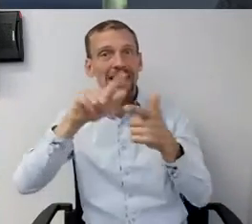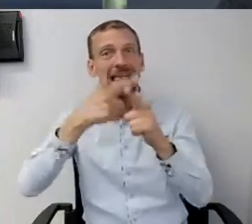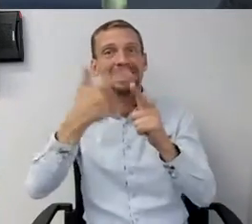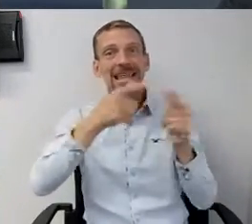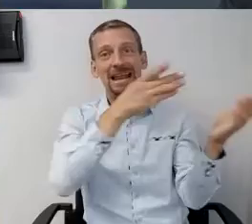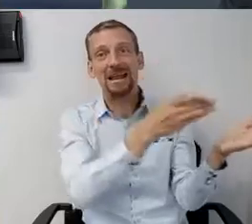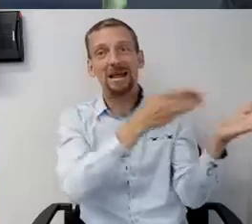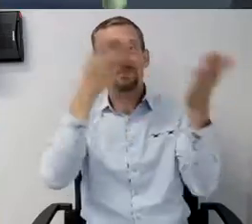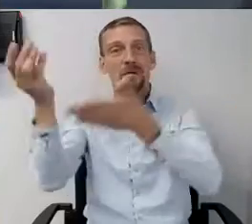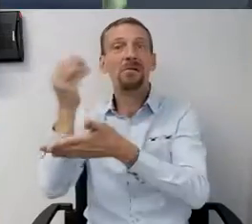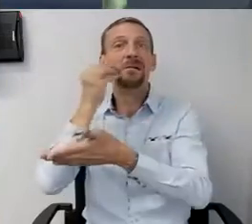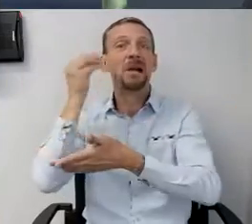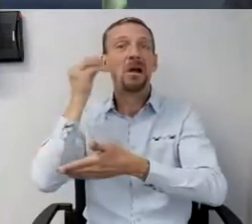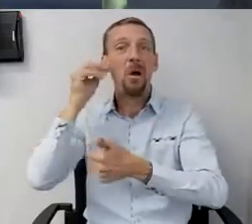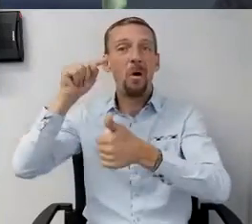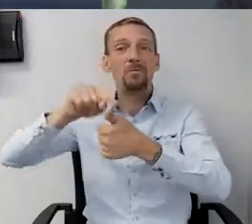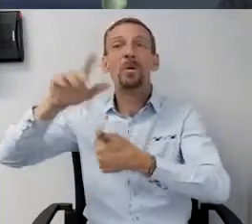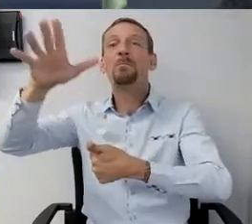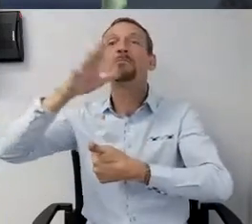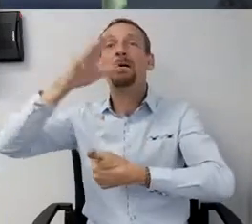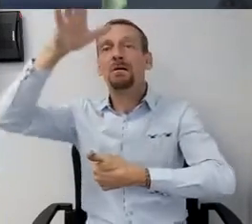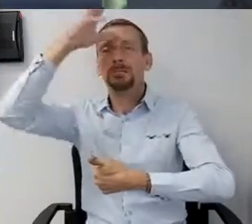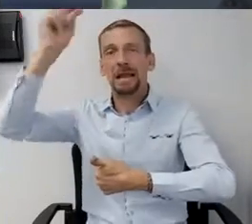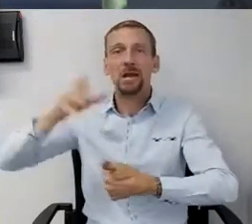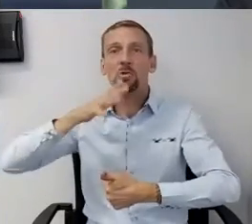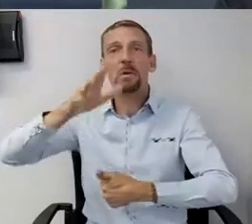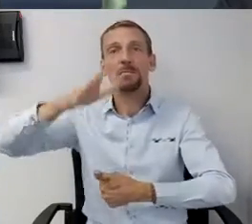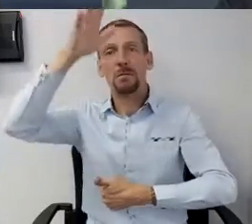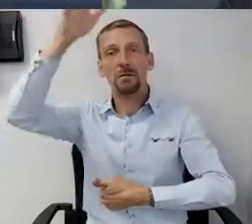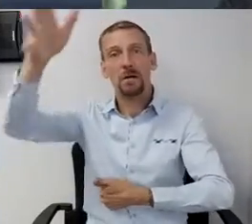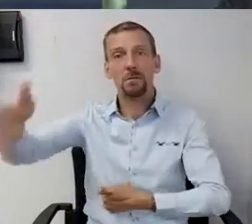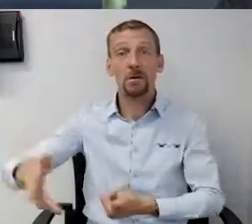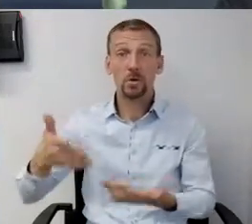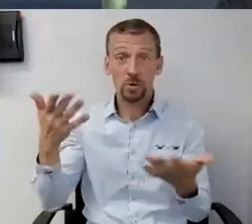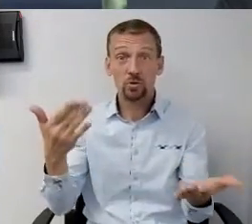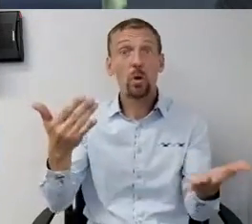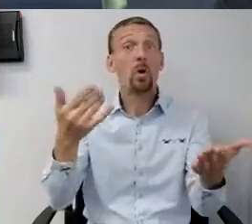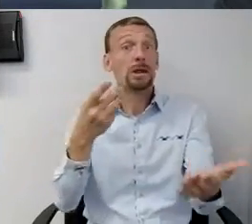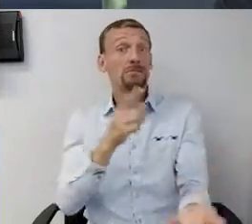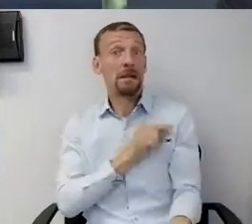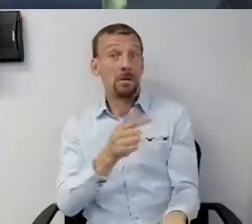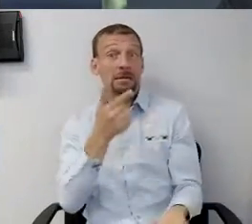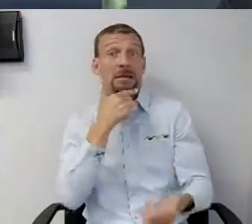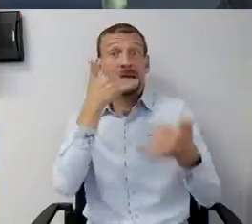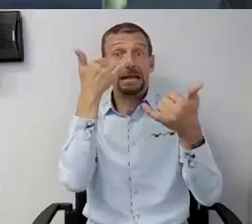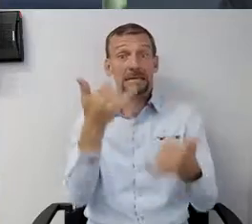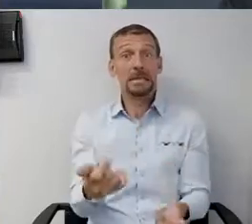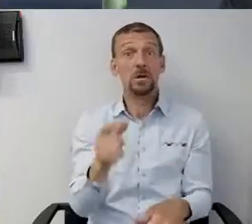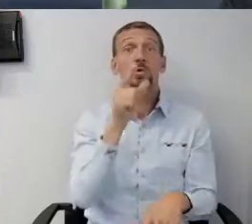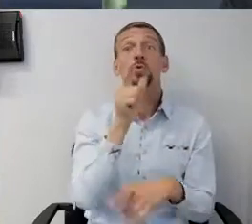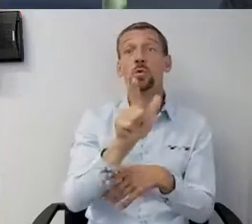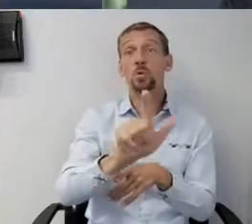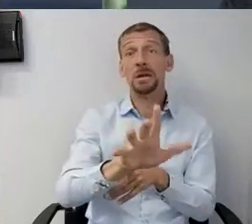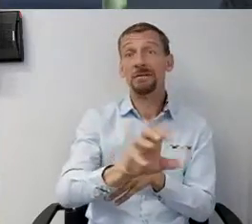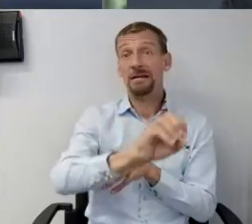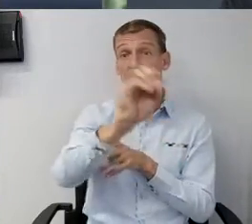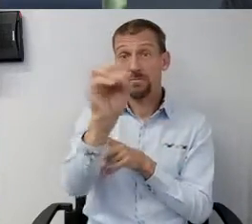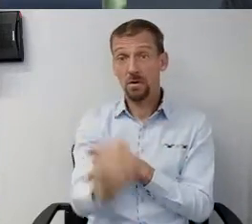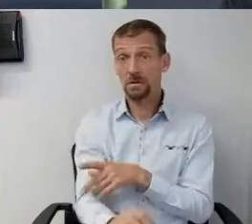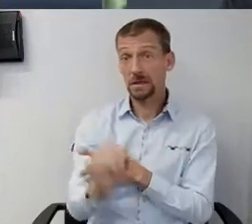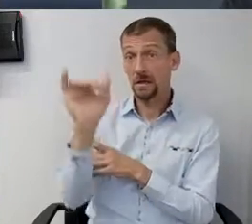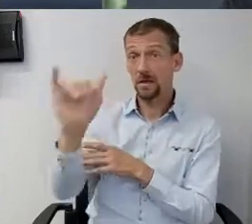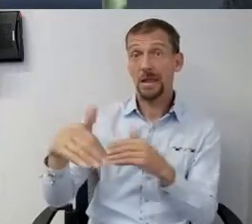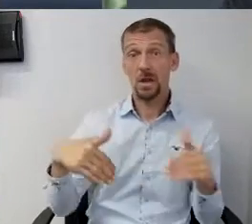parents and grandparents. Yeah. Well, as I was commenting earlier, 25 percent of all of those that have tested positive in Tulare